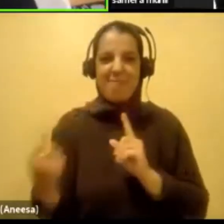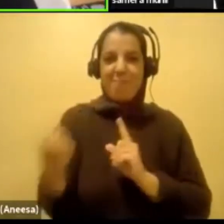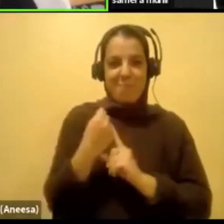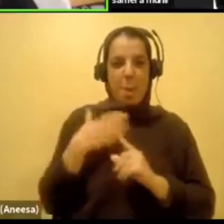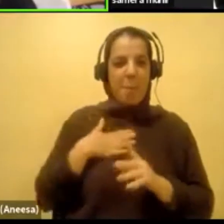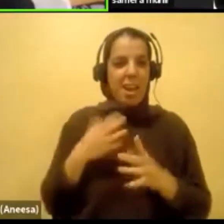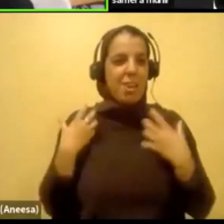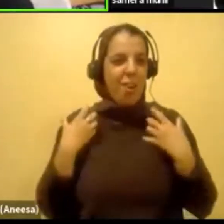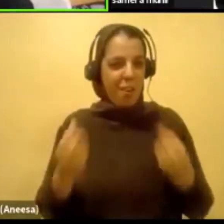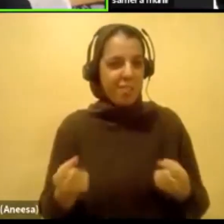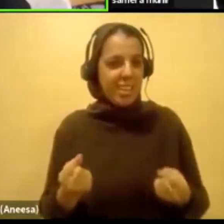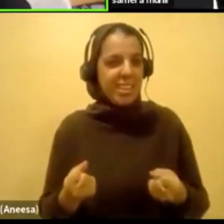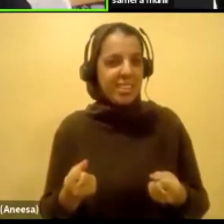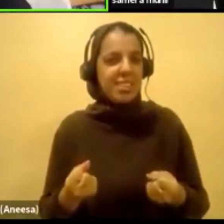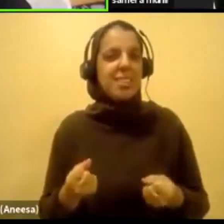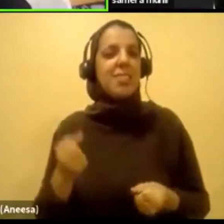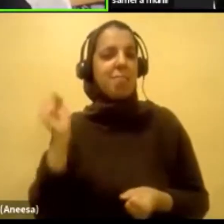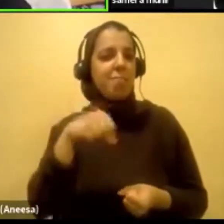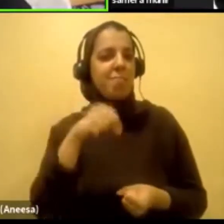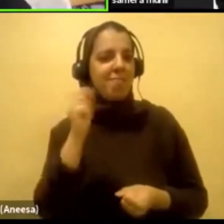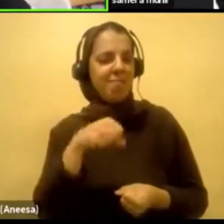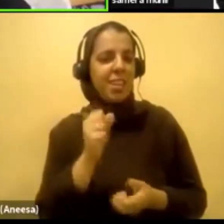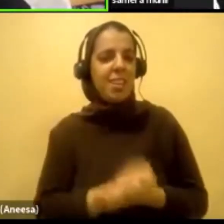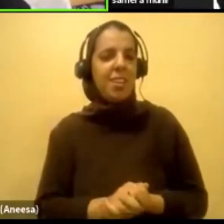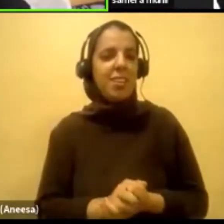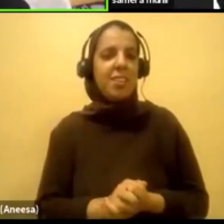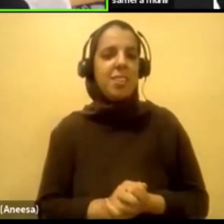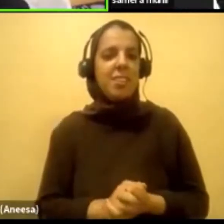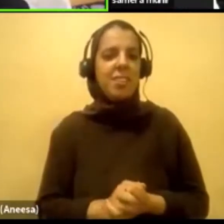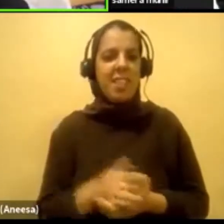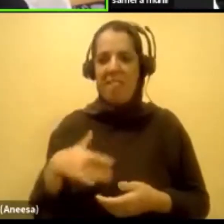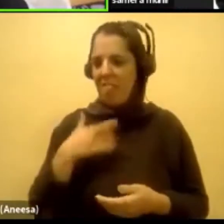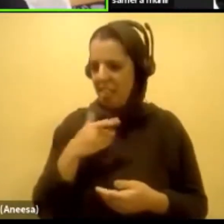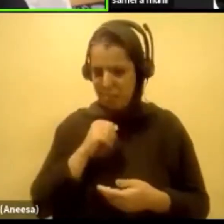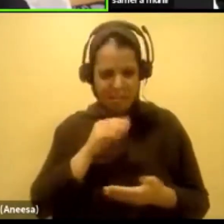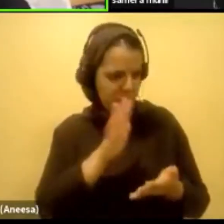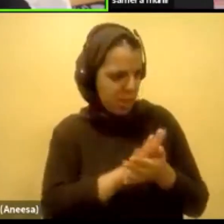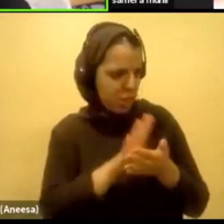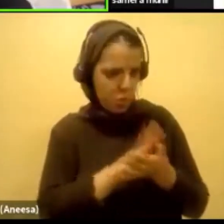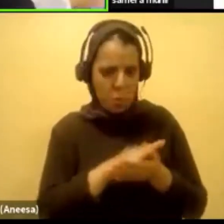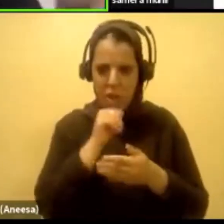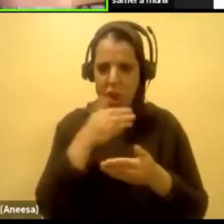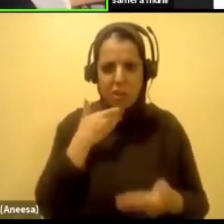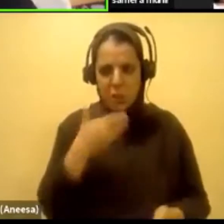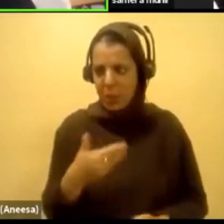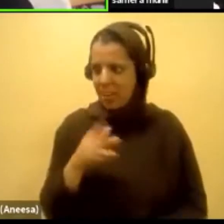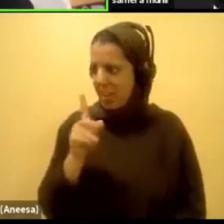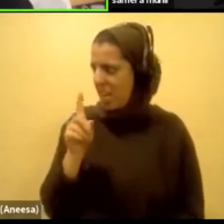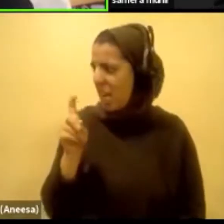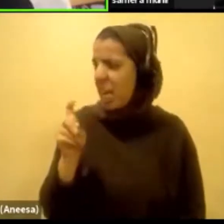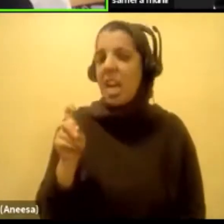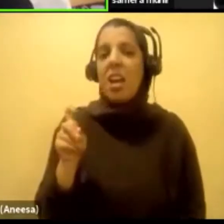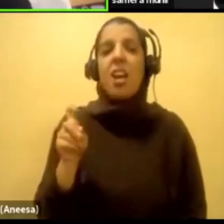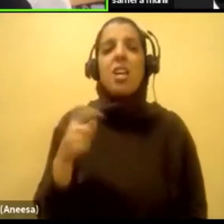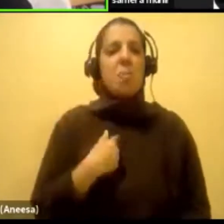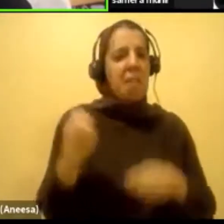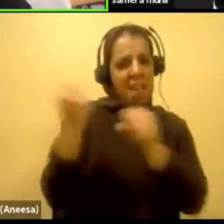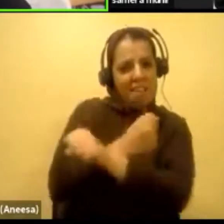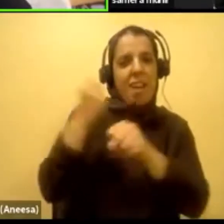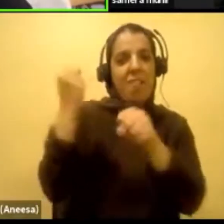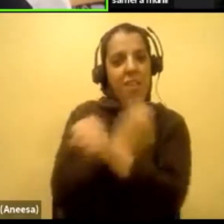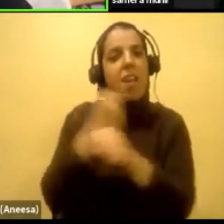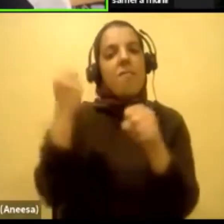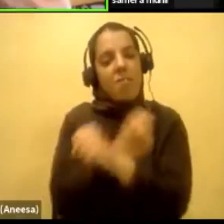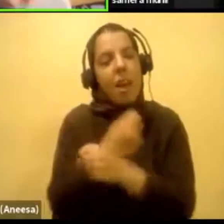messed up. Because I was like, am I, am I not performing academically? And after tons and tons of fighting, I got out.